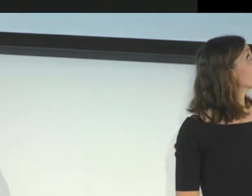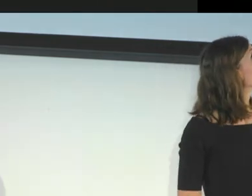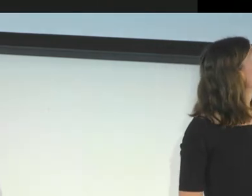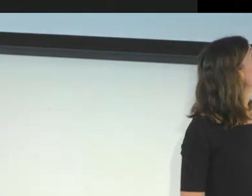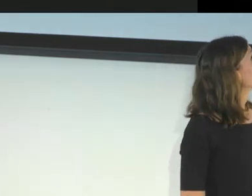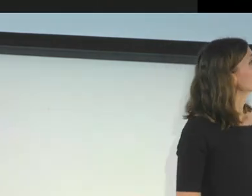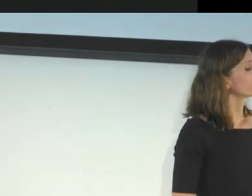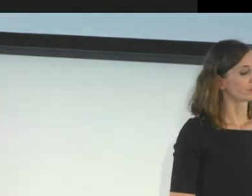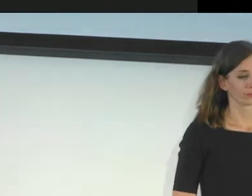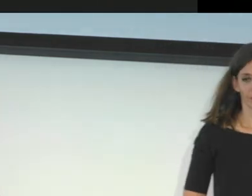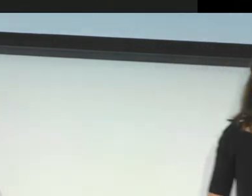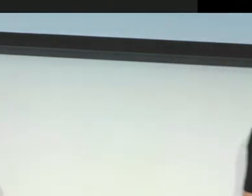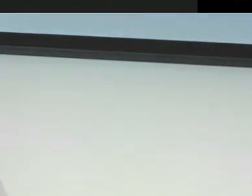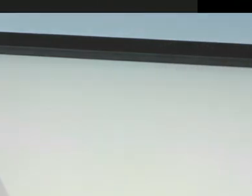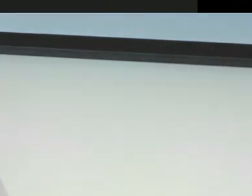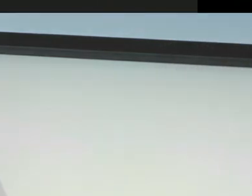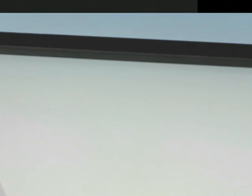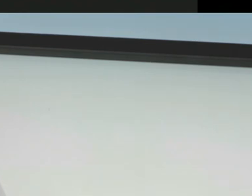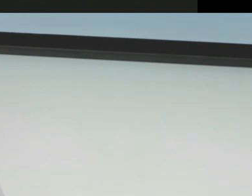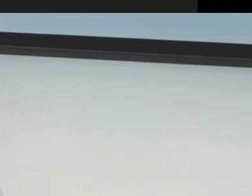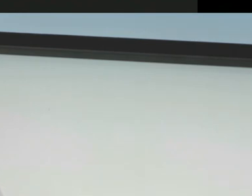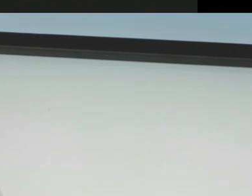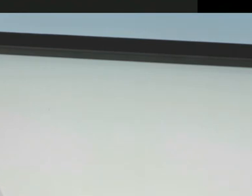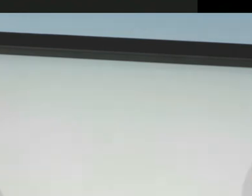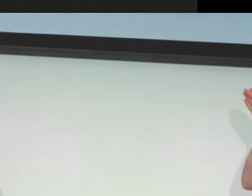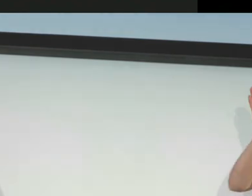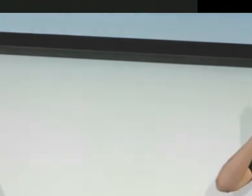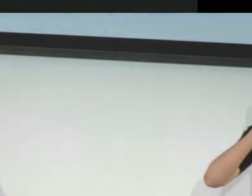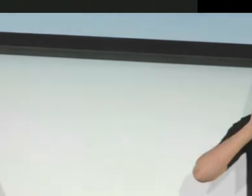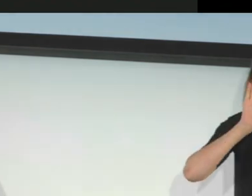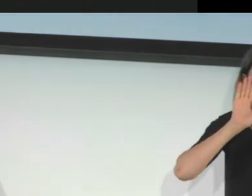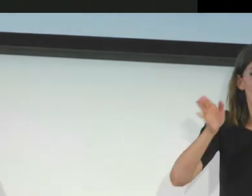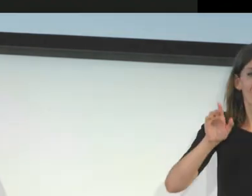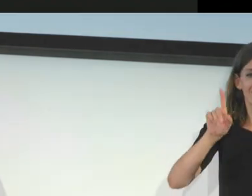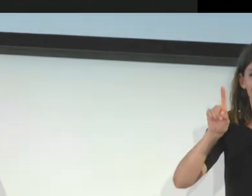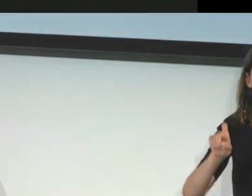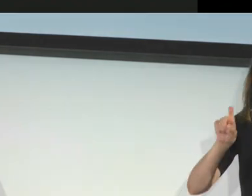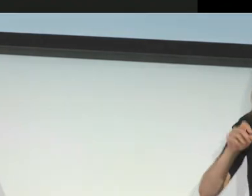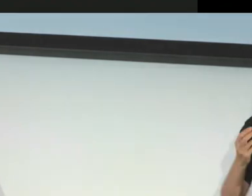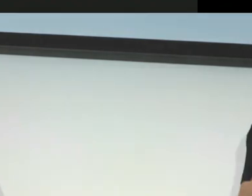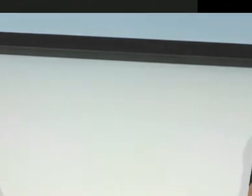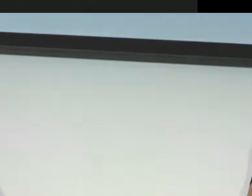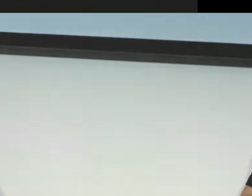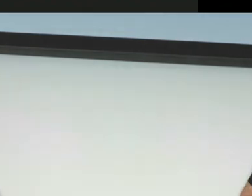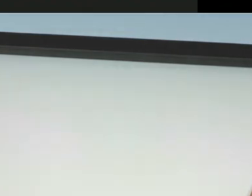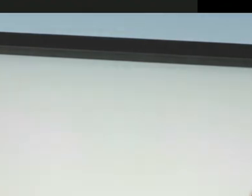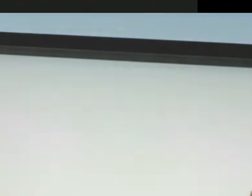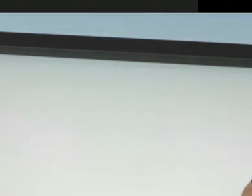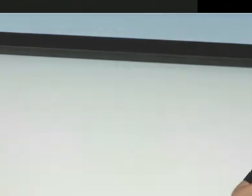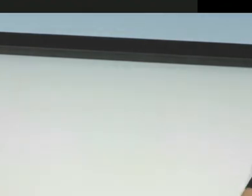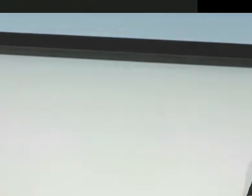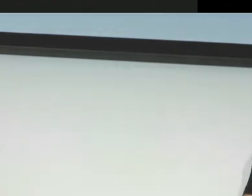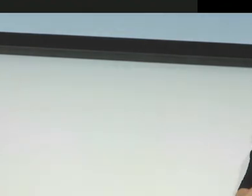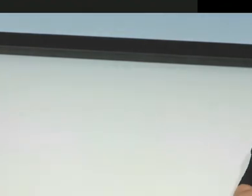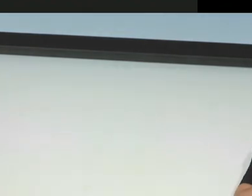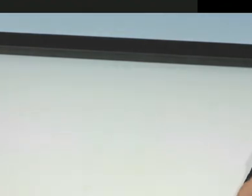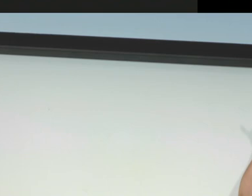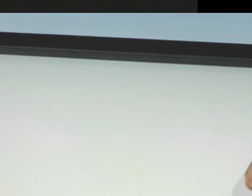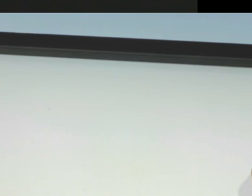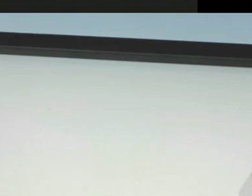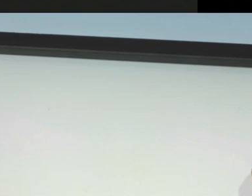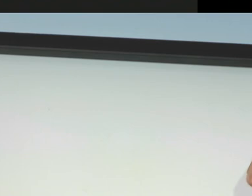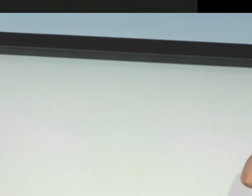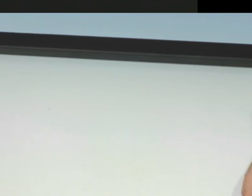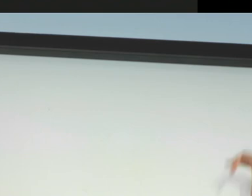Hi. On this one, we will test how to use the detect text on the iPhone. So